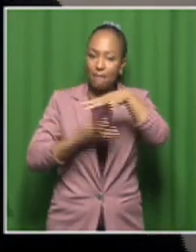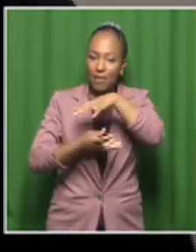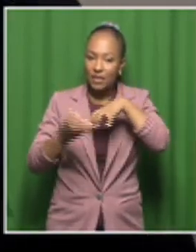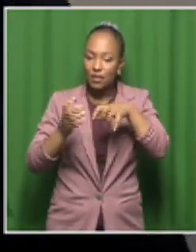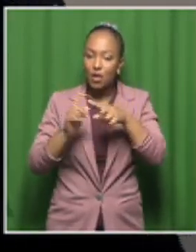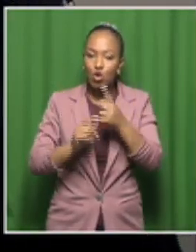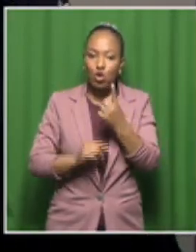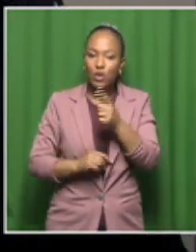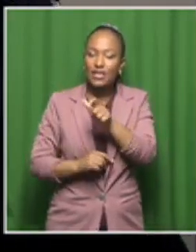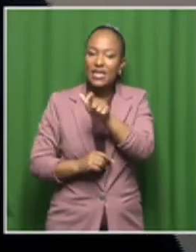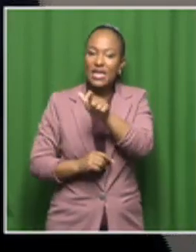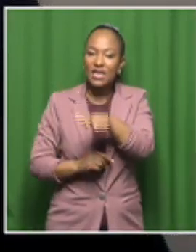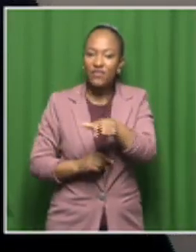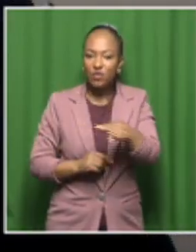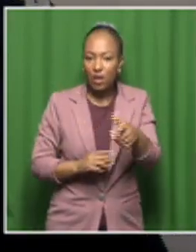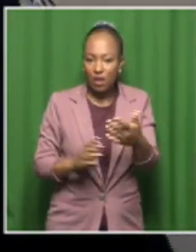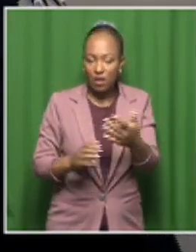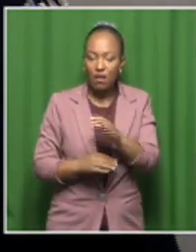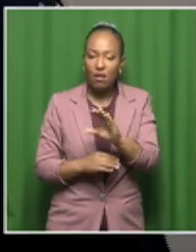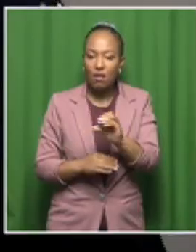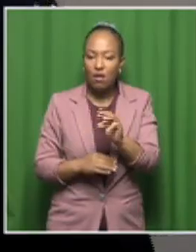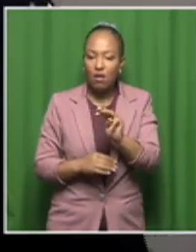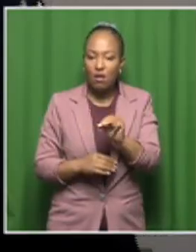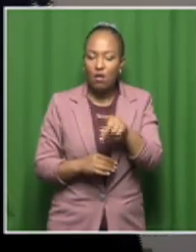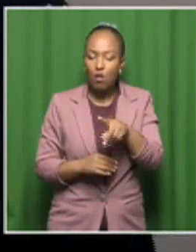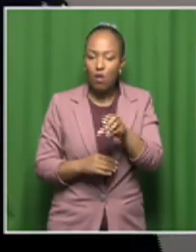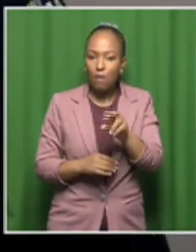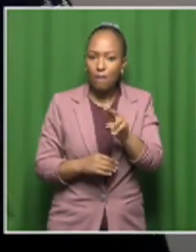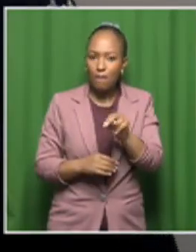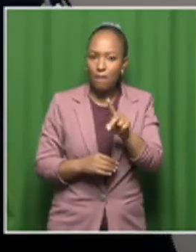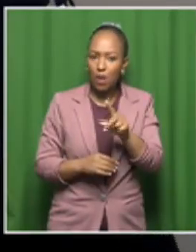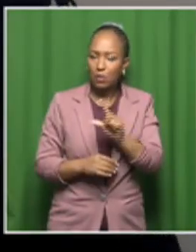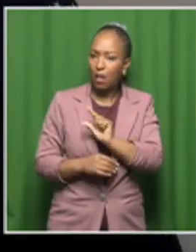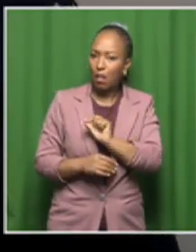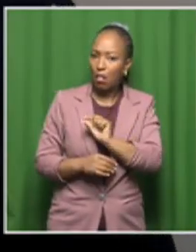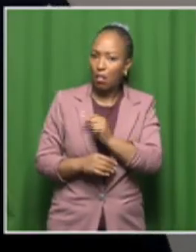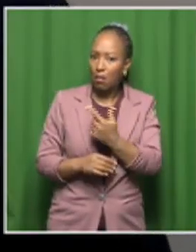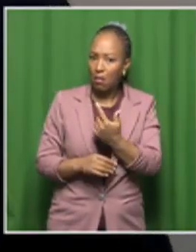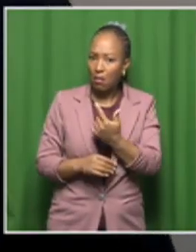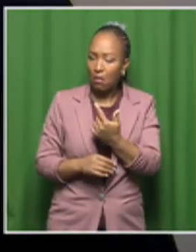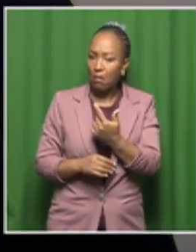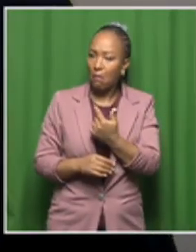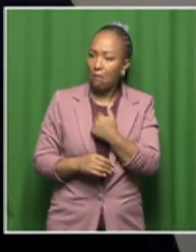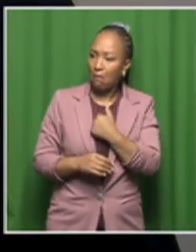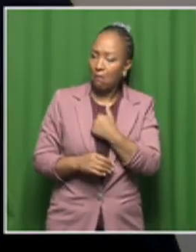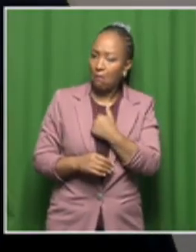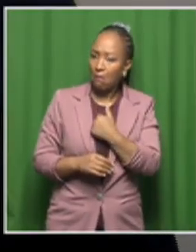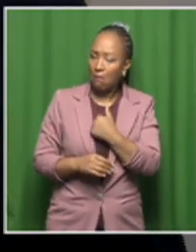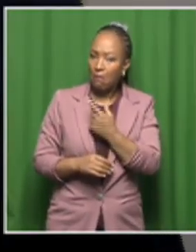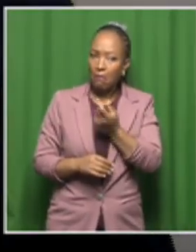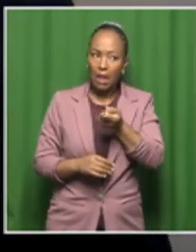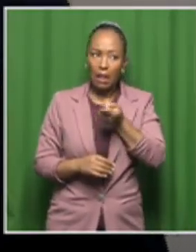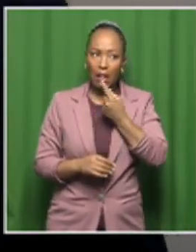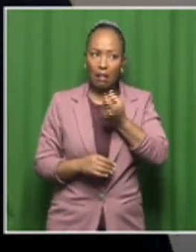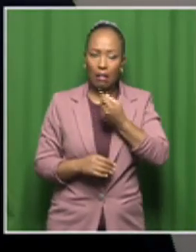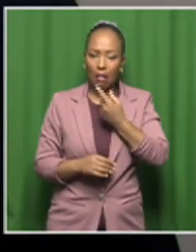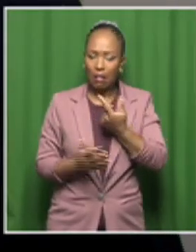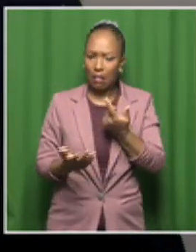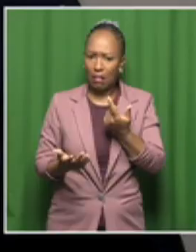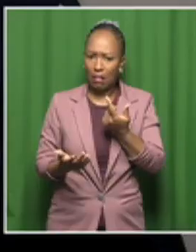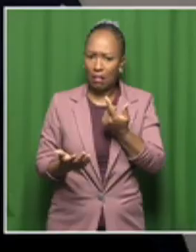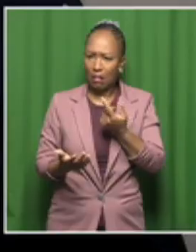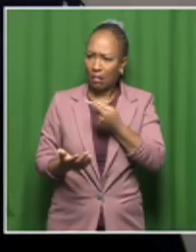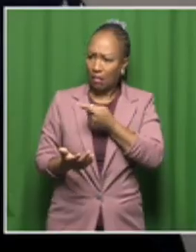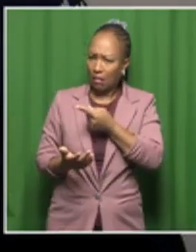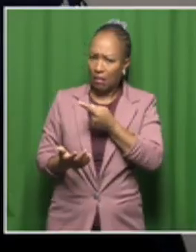individual compound. This is absolutely fascinating, because if I think ibuprofen, I'm thinking tablets. And now we're finding